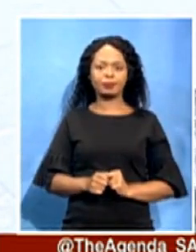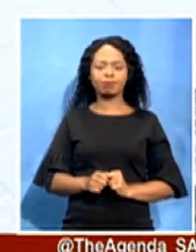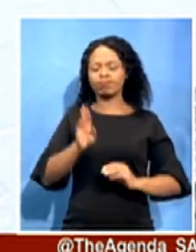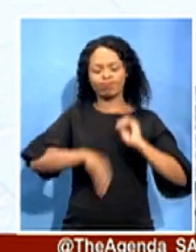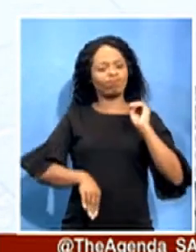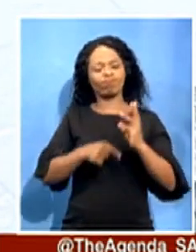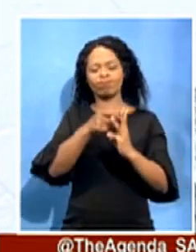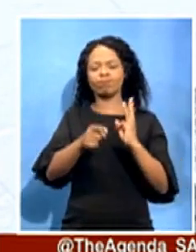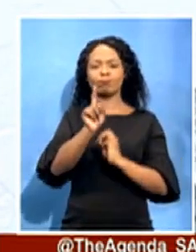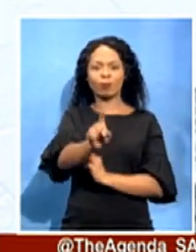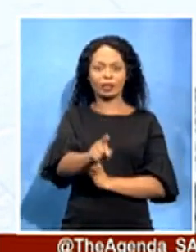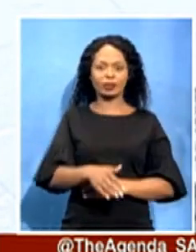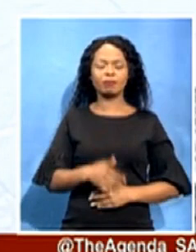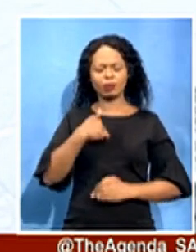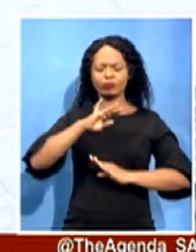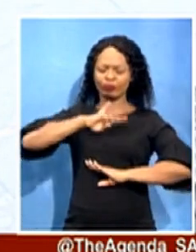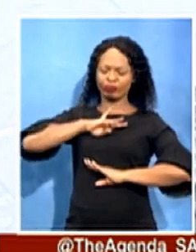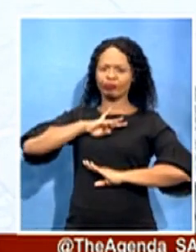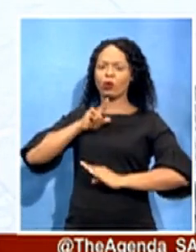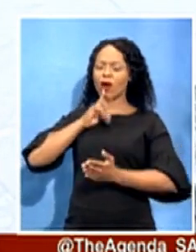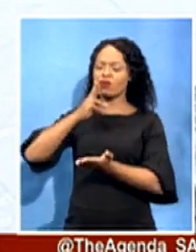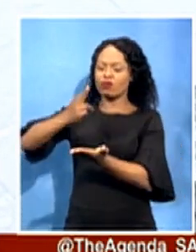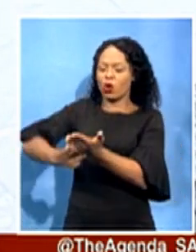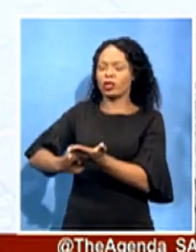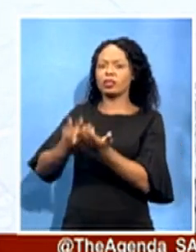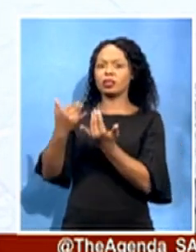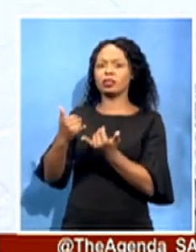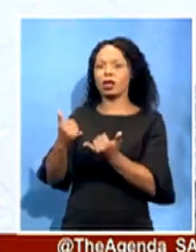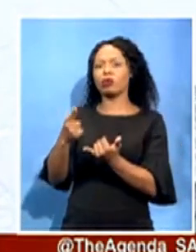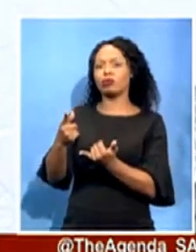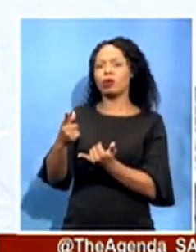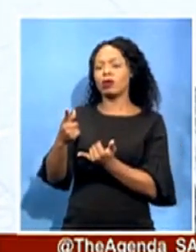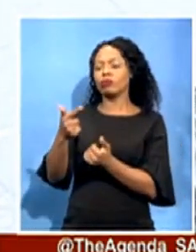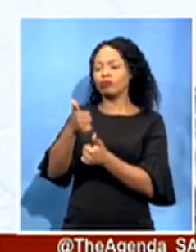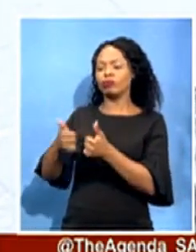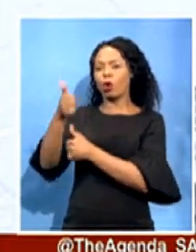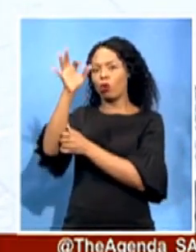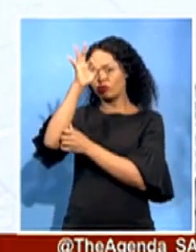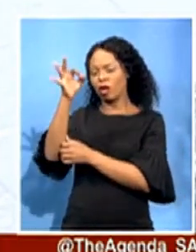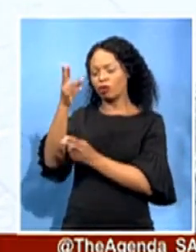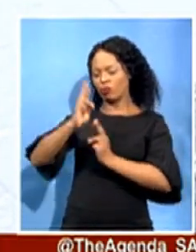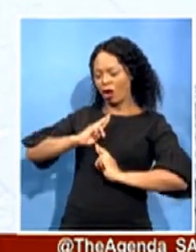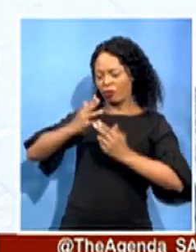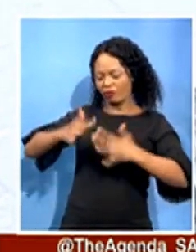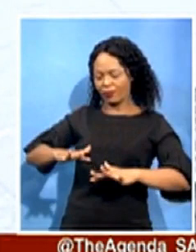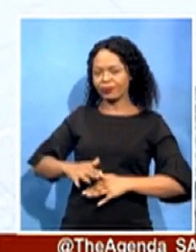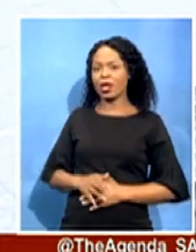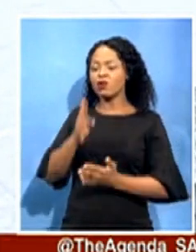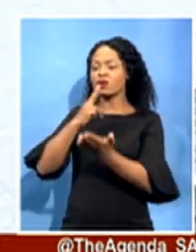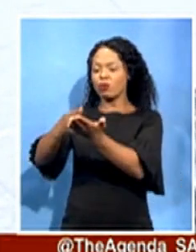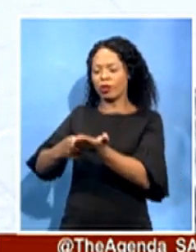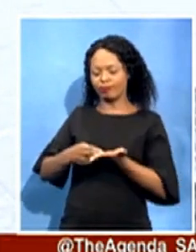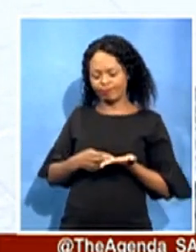presents a case to be answered by the implicated officials and have since referred the report to the head of department for immediate implementation.